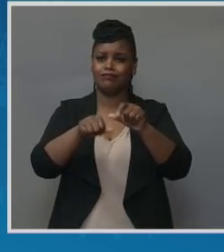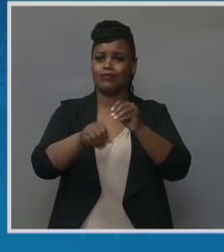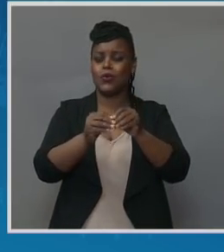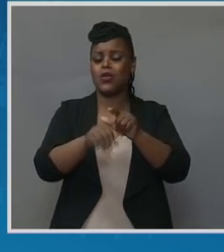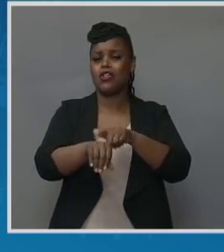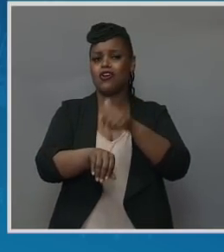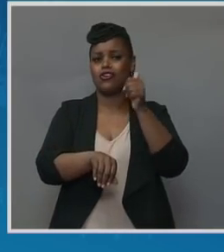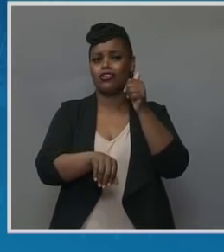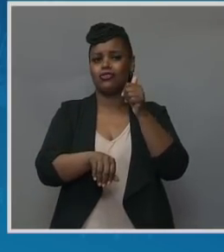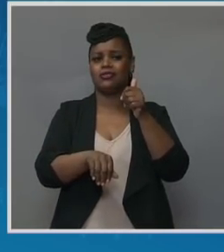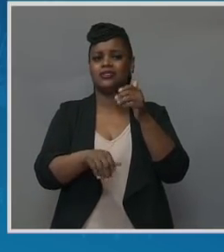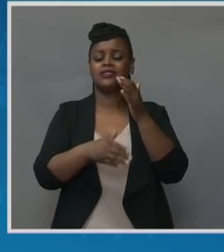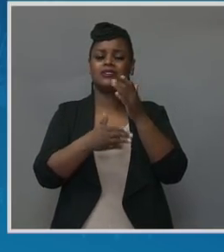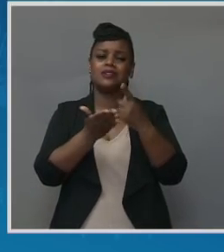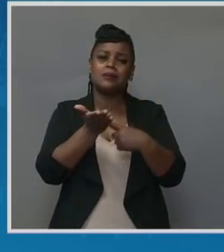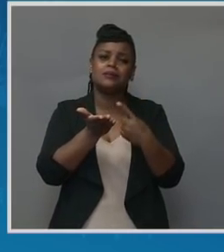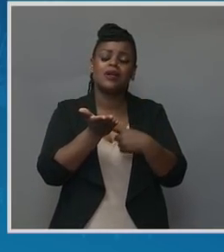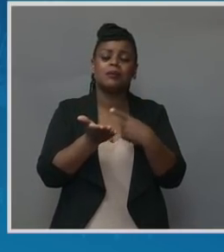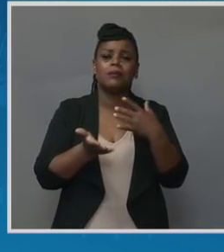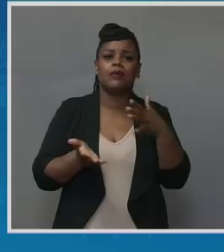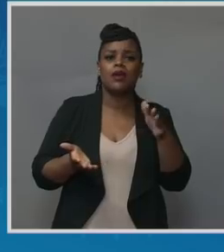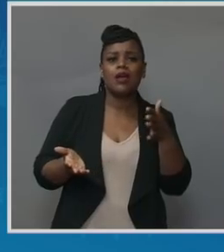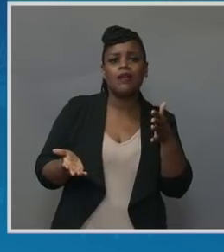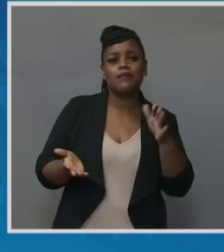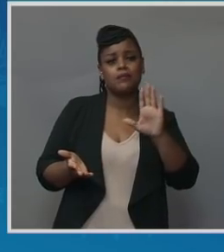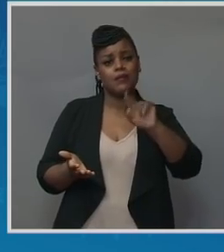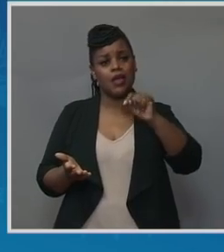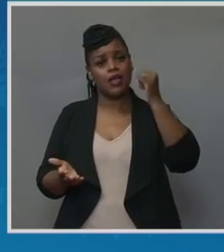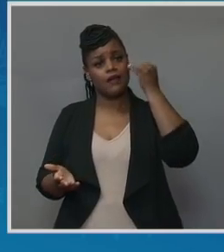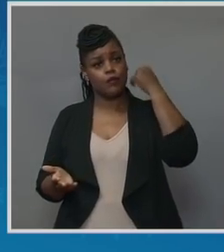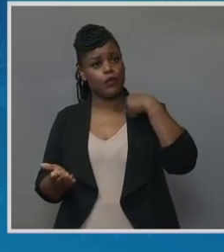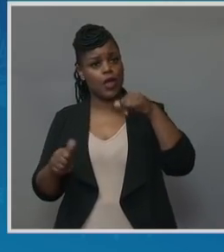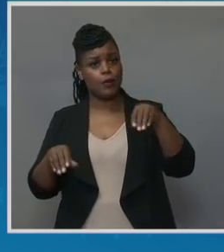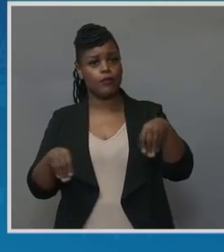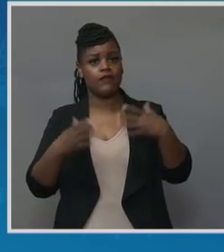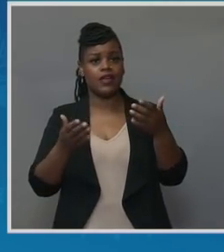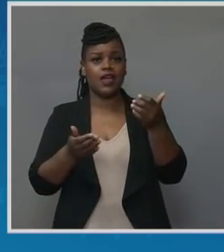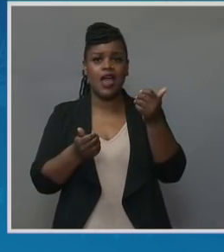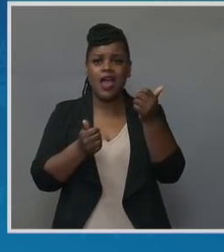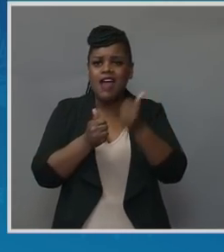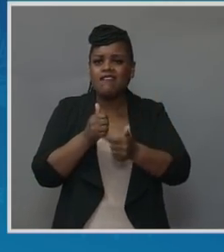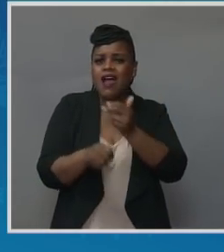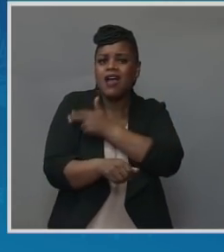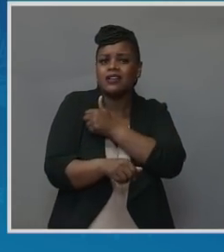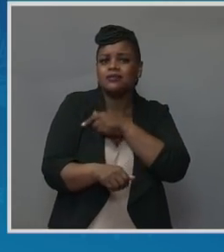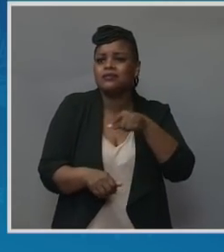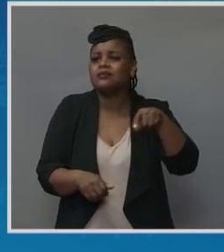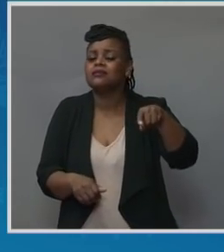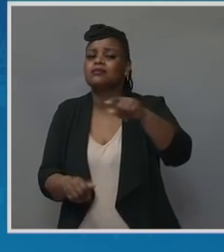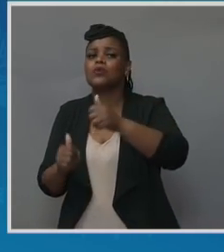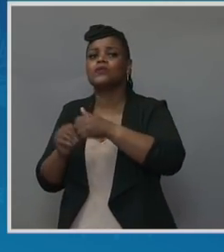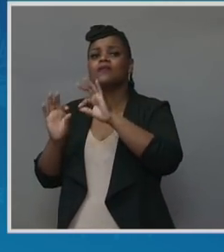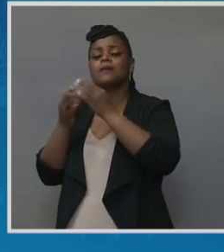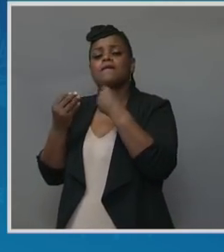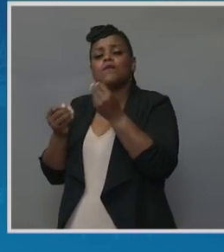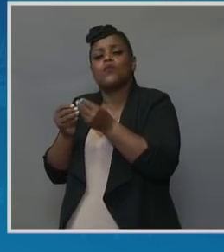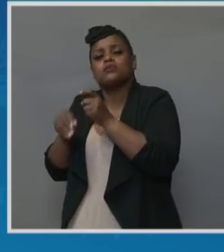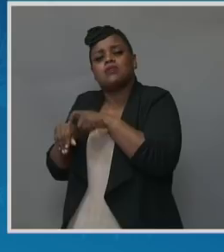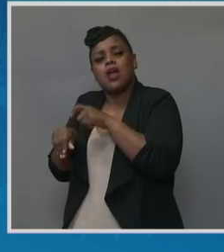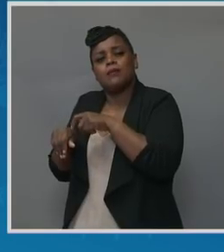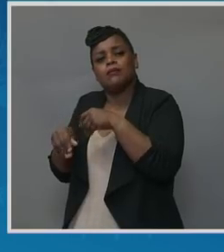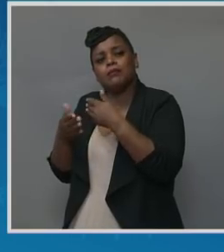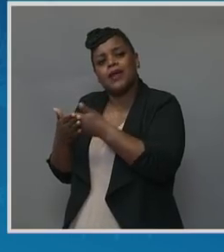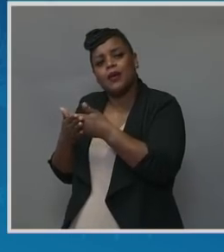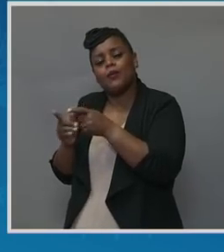at least now, if we can get these in every hospital, it would help those families have time. Thus far, we've donated